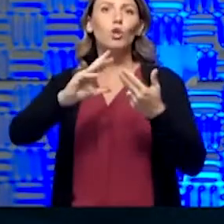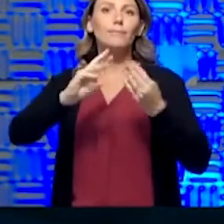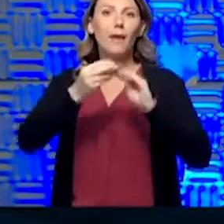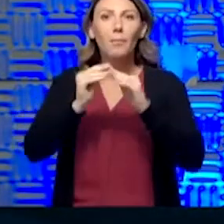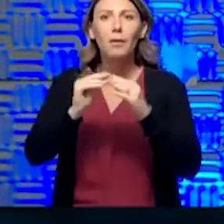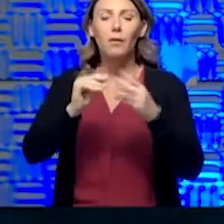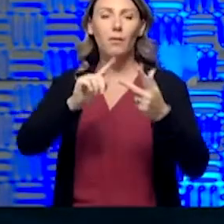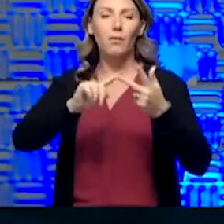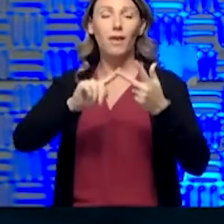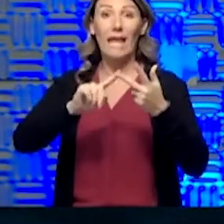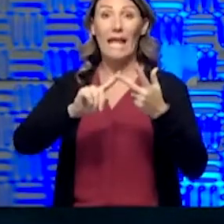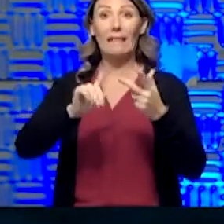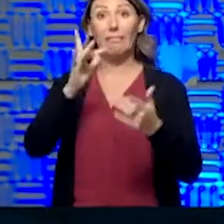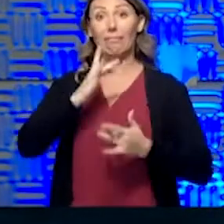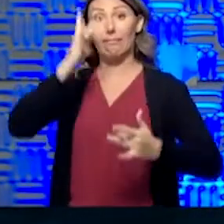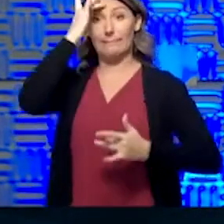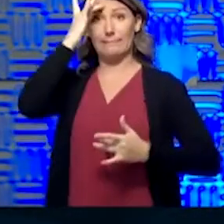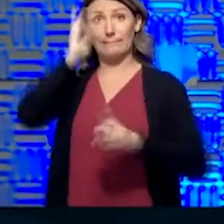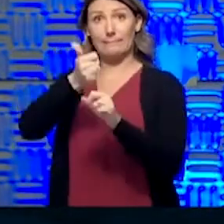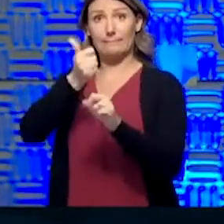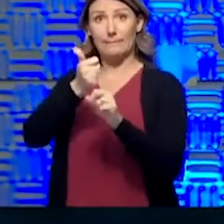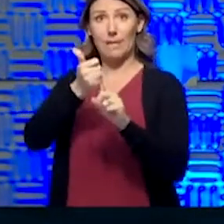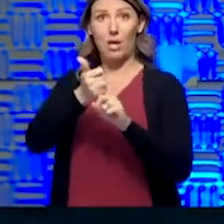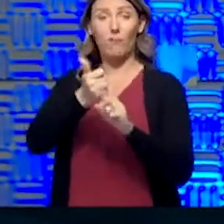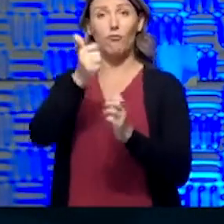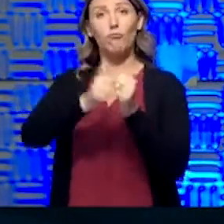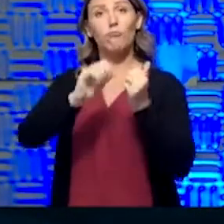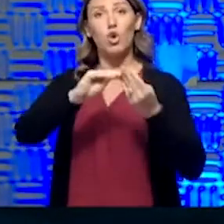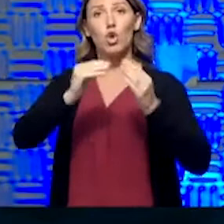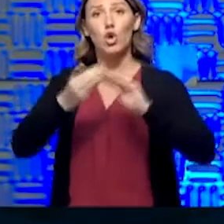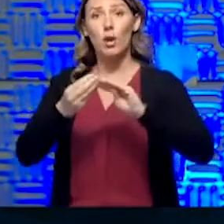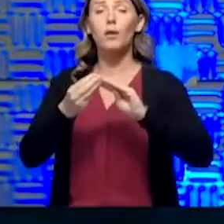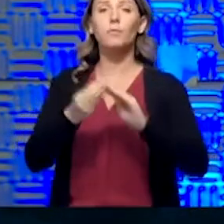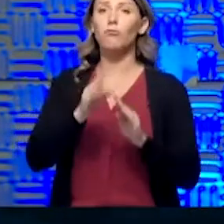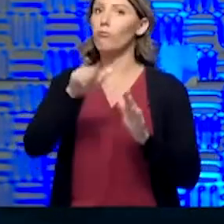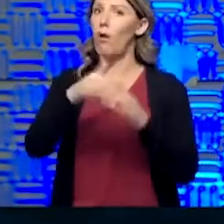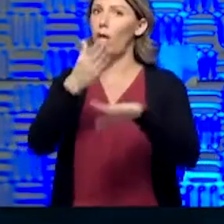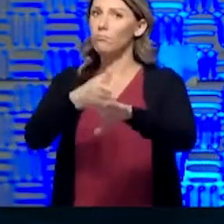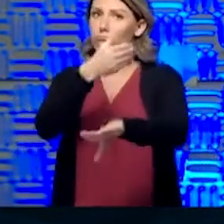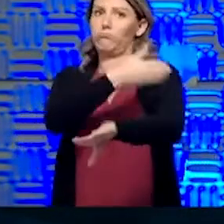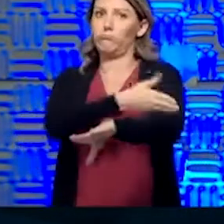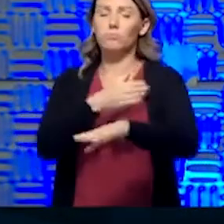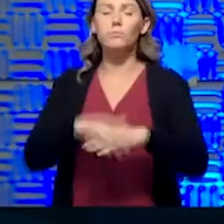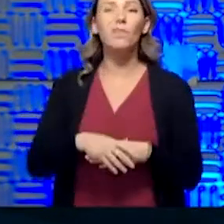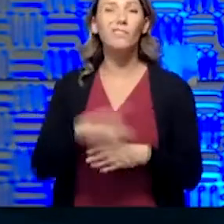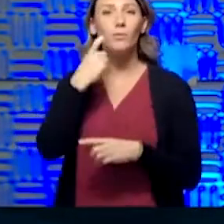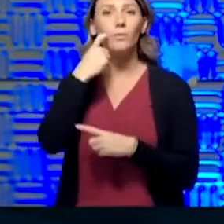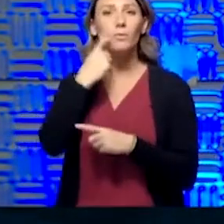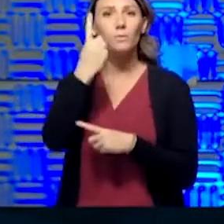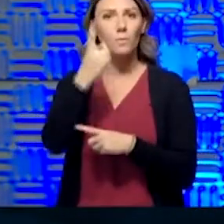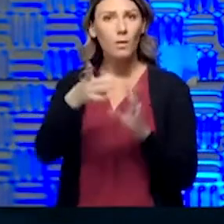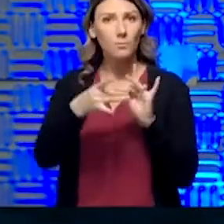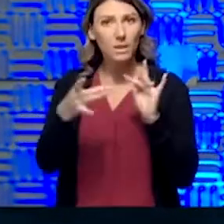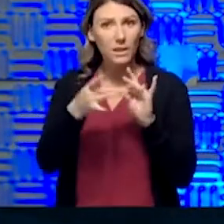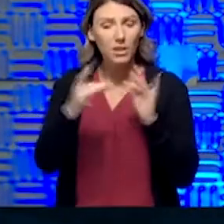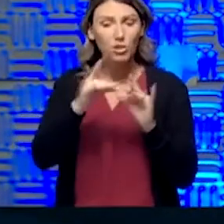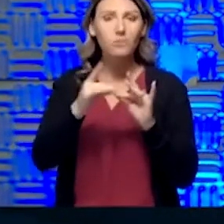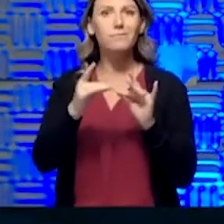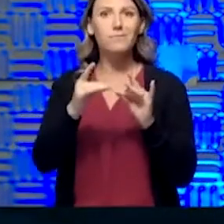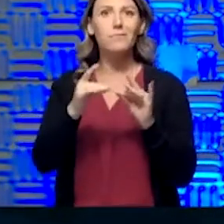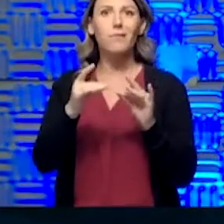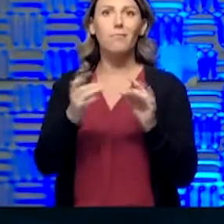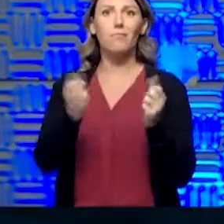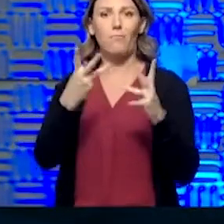per capita are all improving. The last one I mentioned in the amount of disease is a little bit tough to